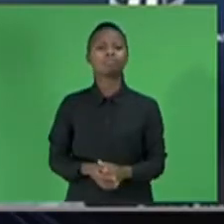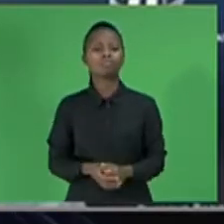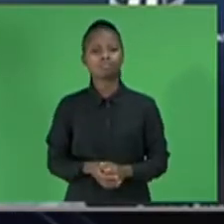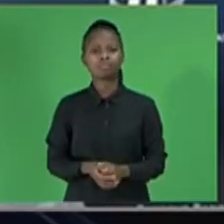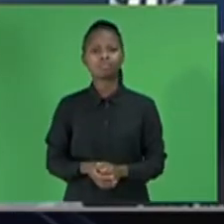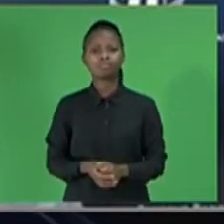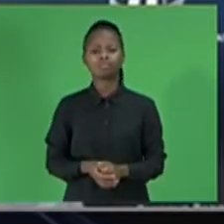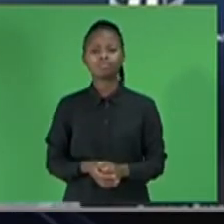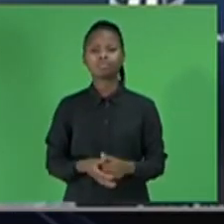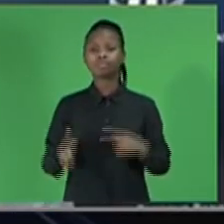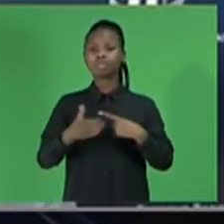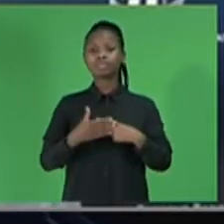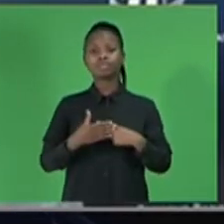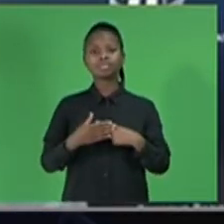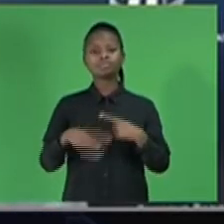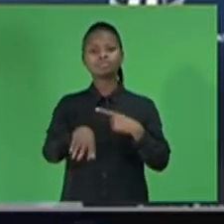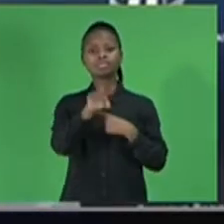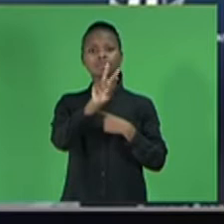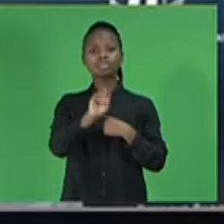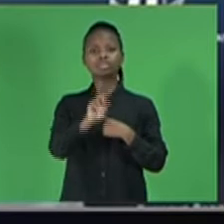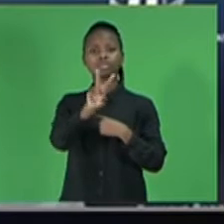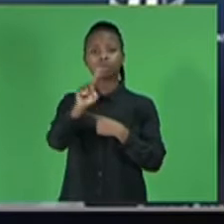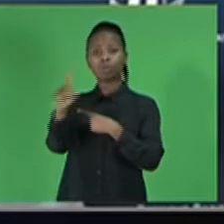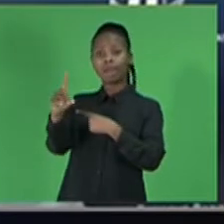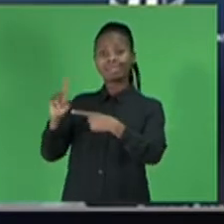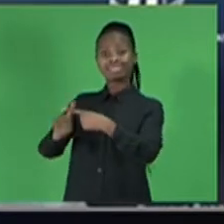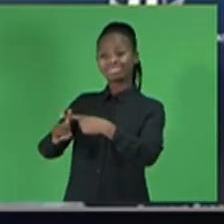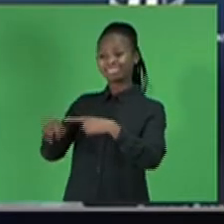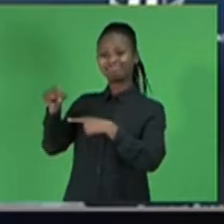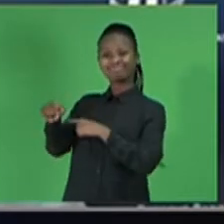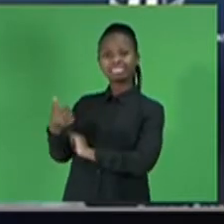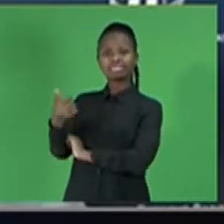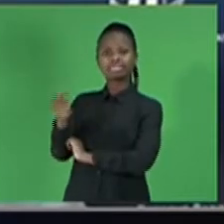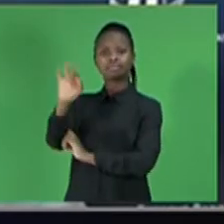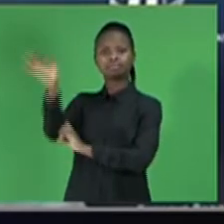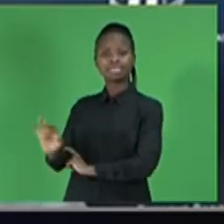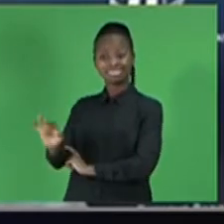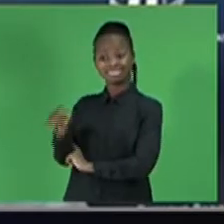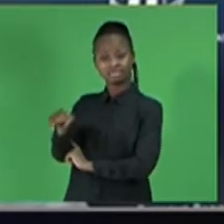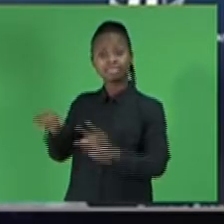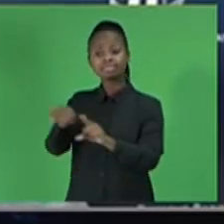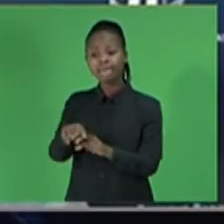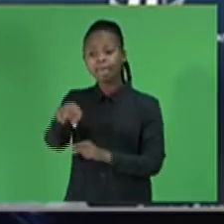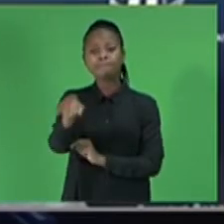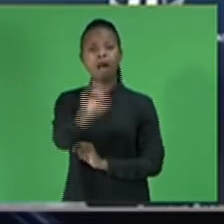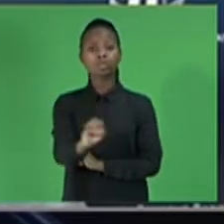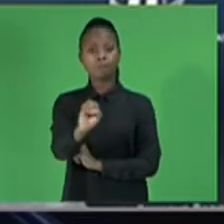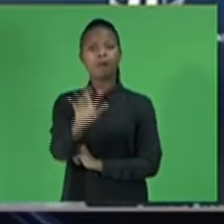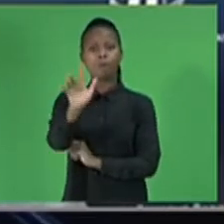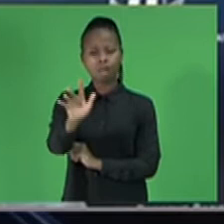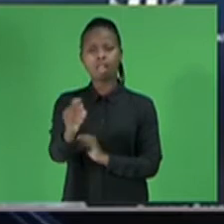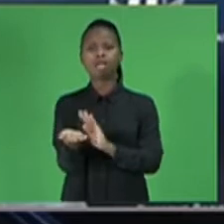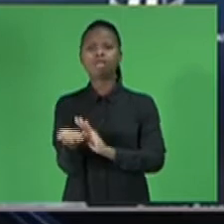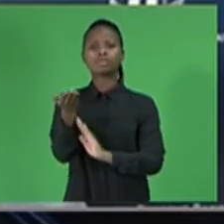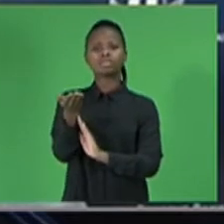is 6% and will be updated again in early October. The surge's